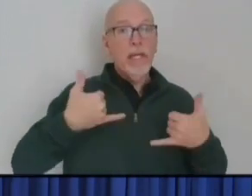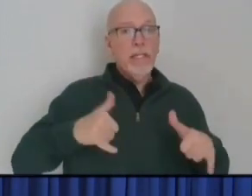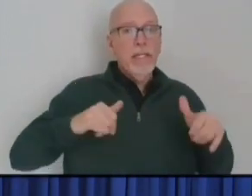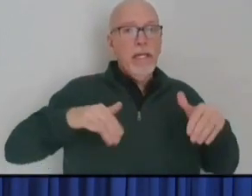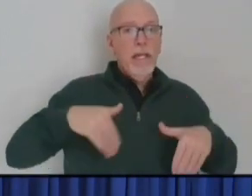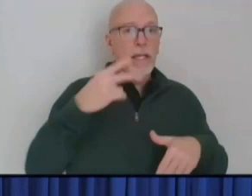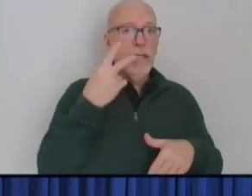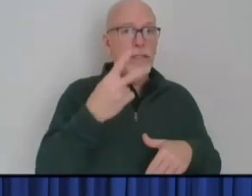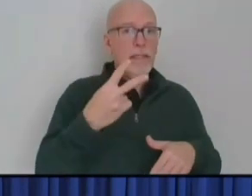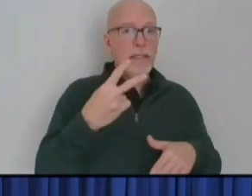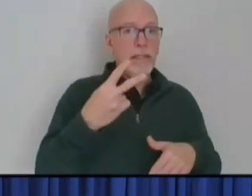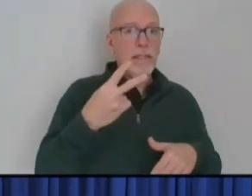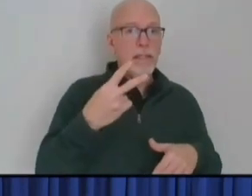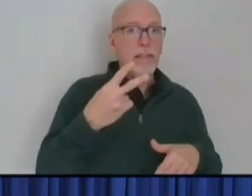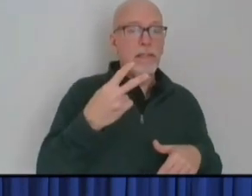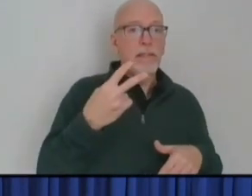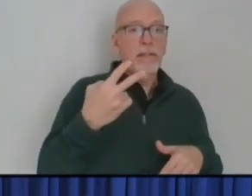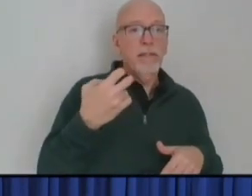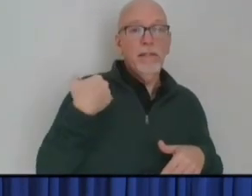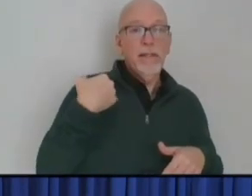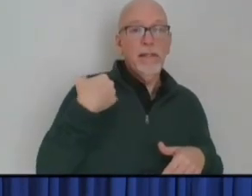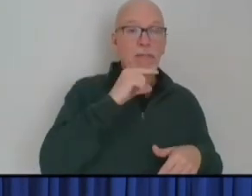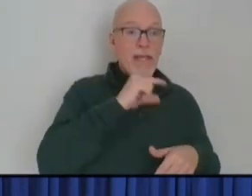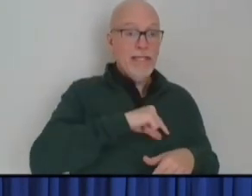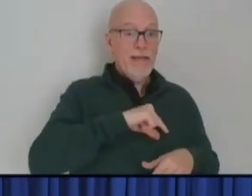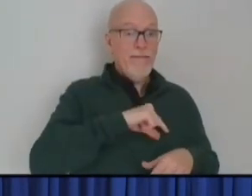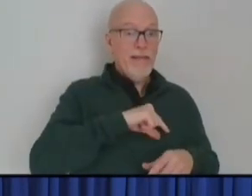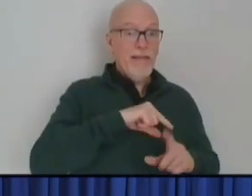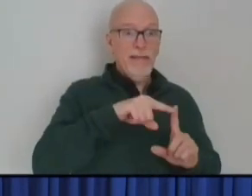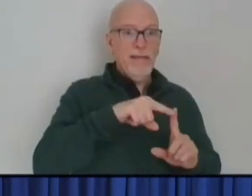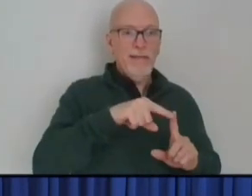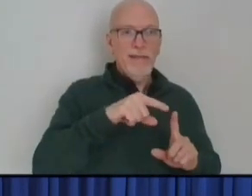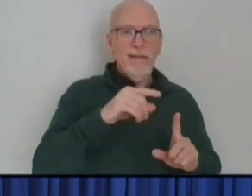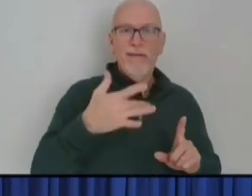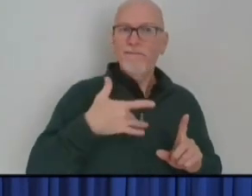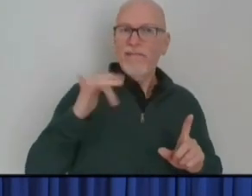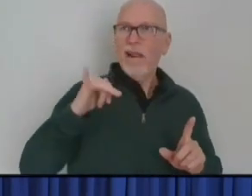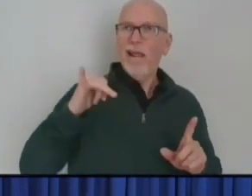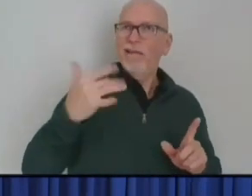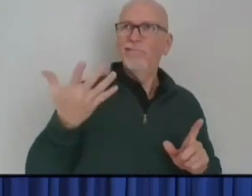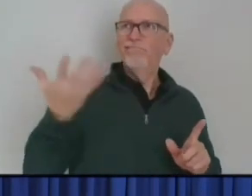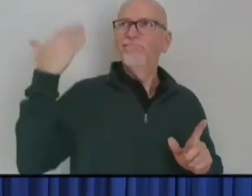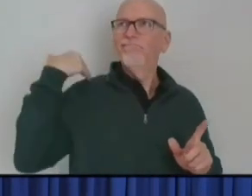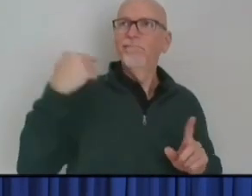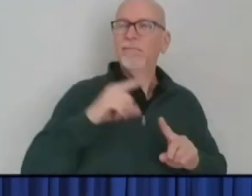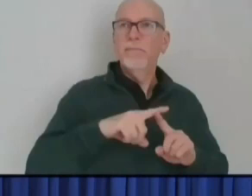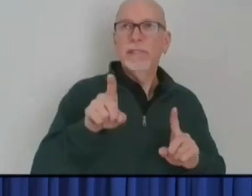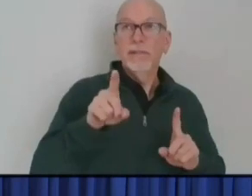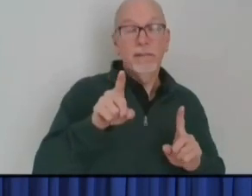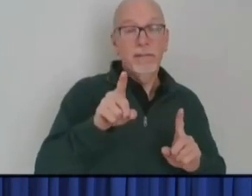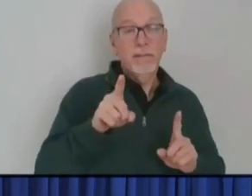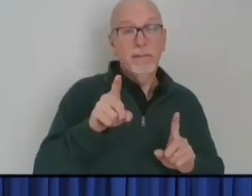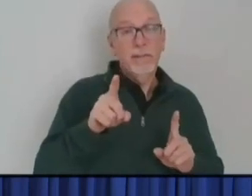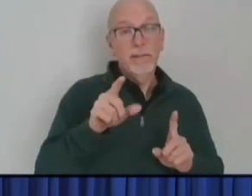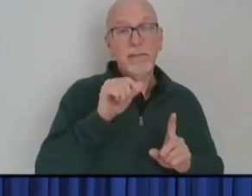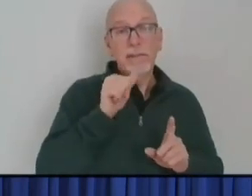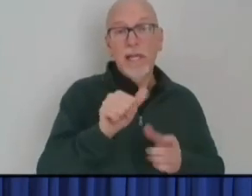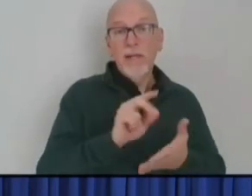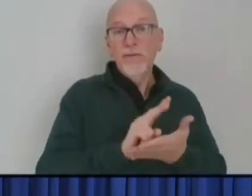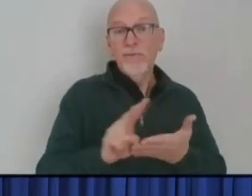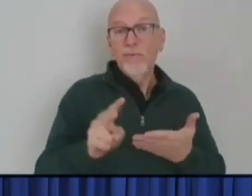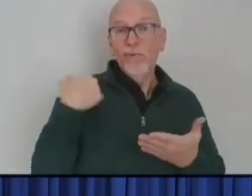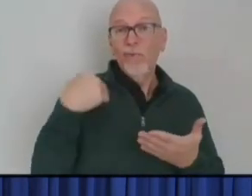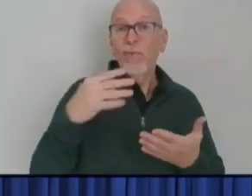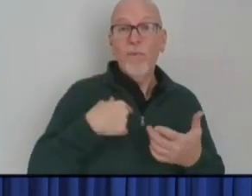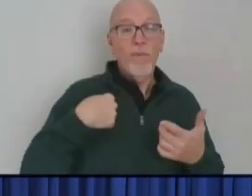the effect of Thanksgiving, I know it seems like it's in the past, sure, but we don't know